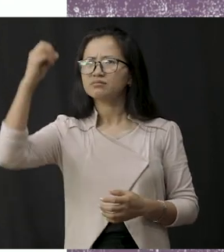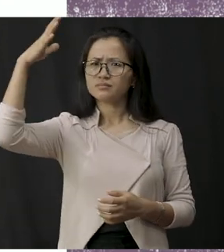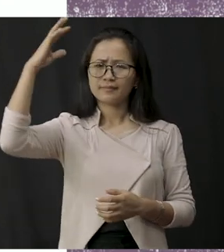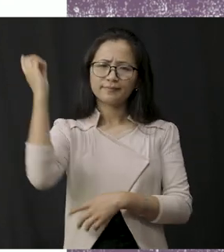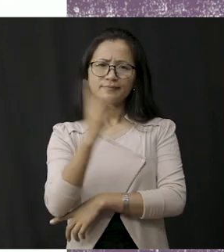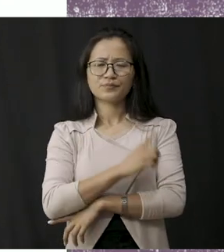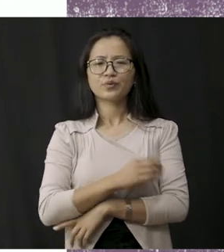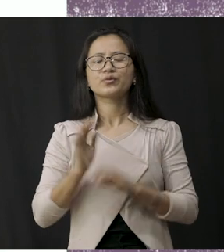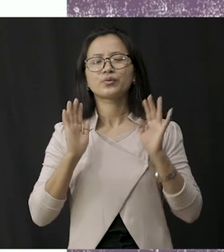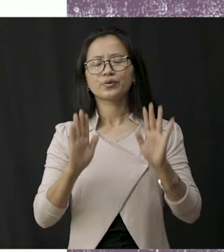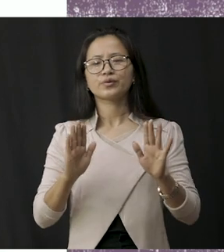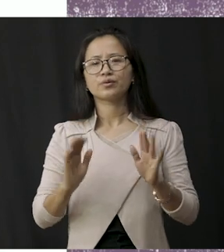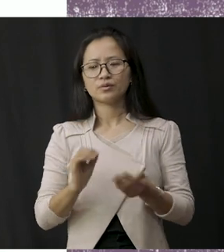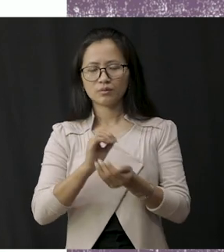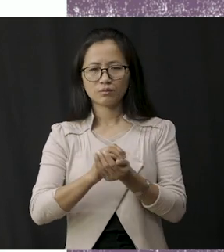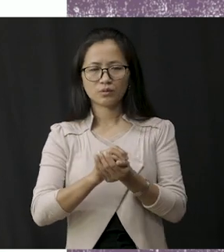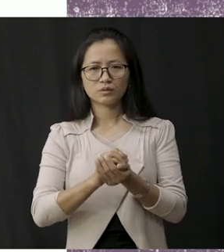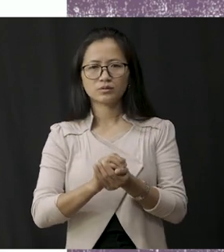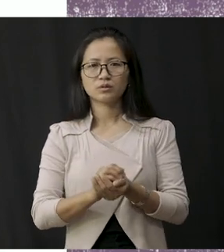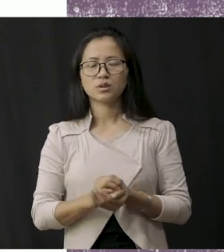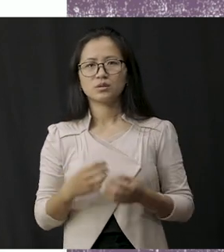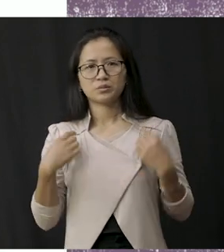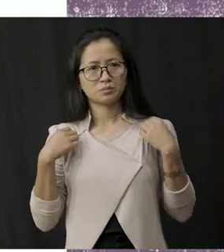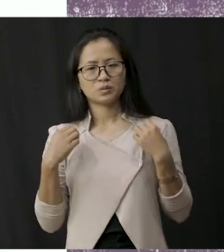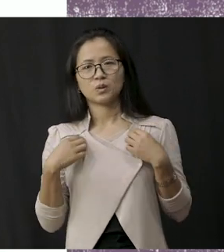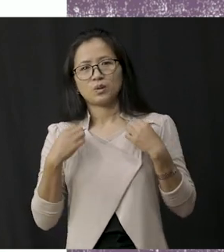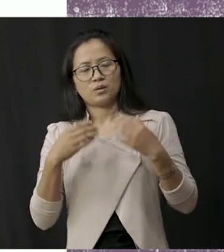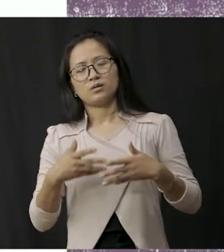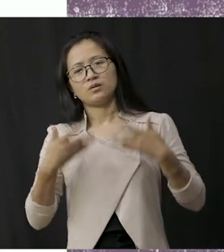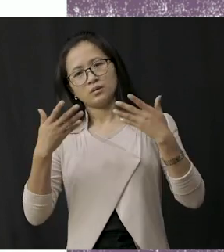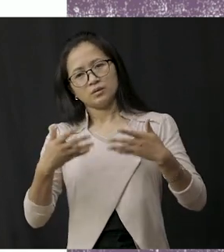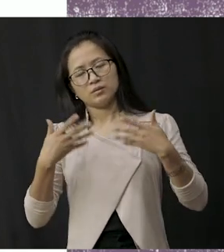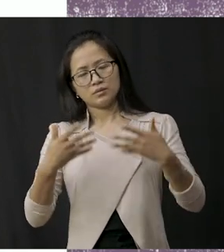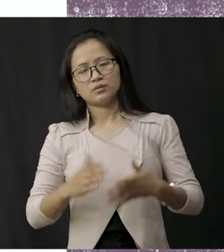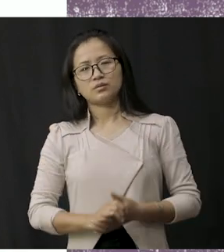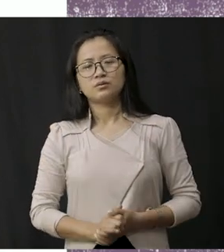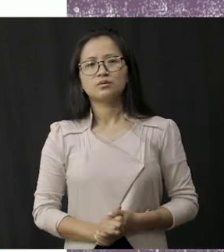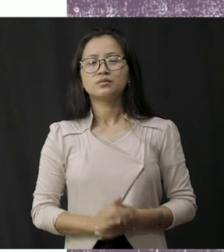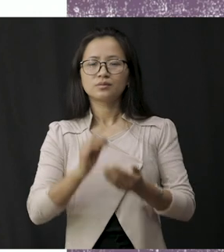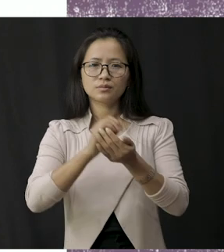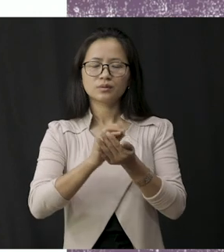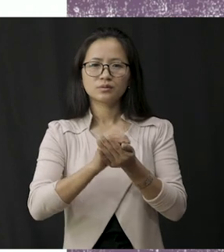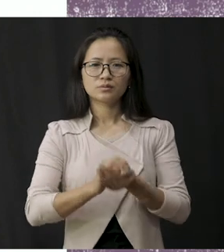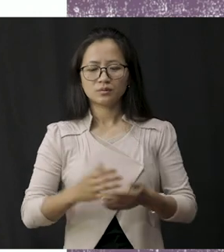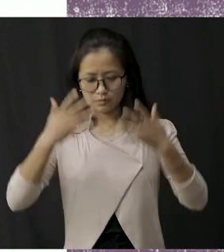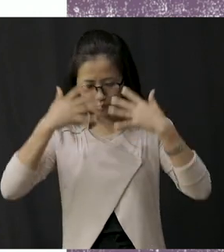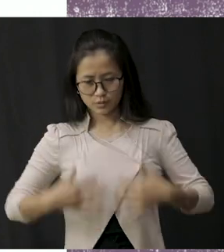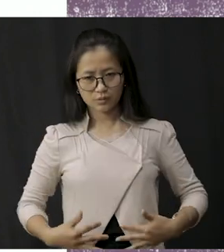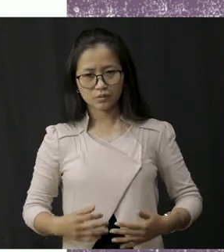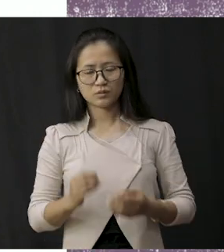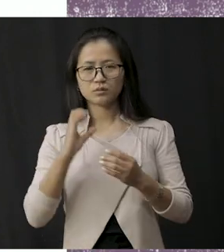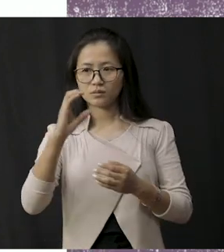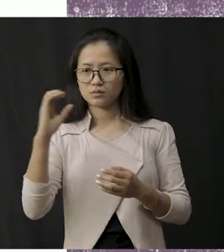we have to keep our body cool so in order to keep our body cool